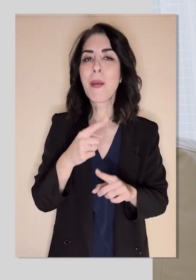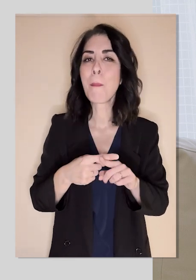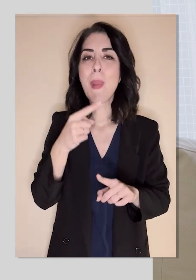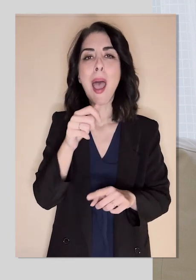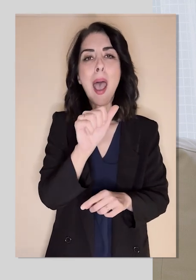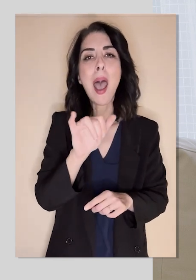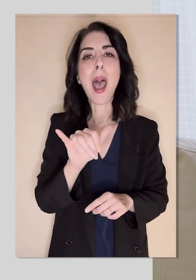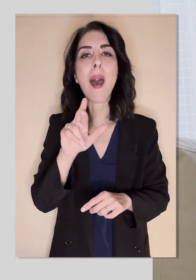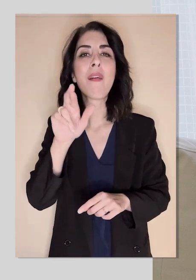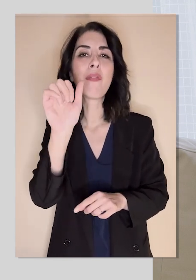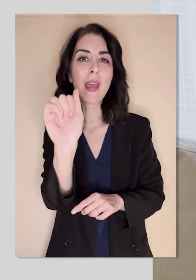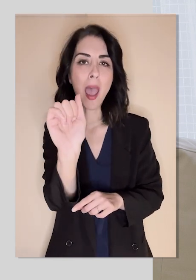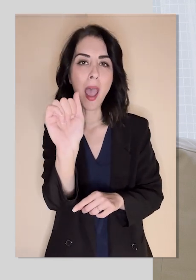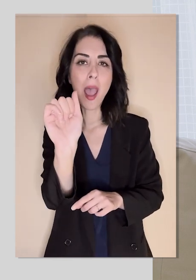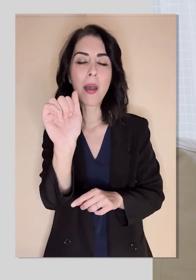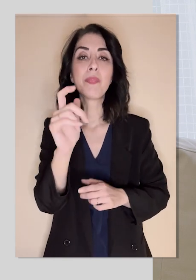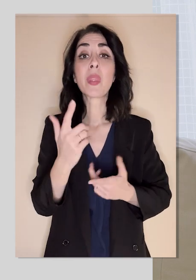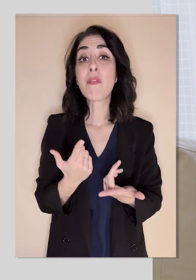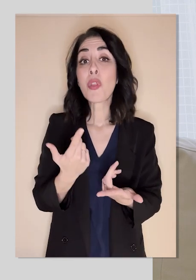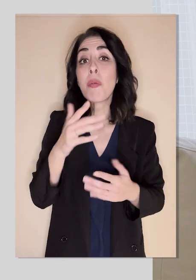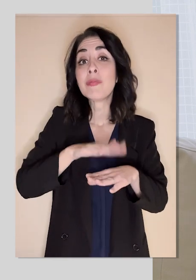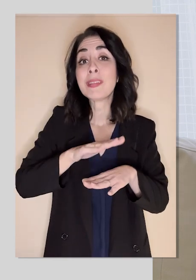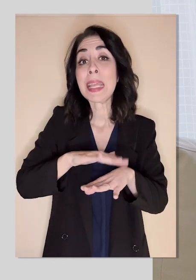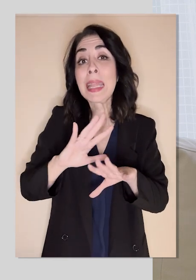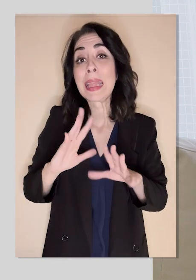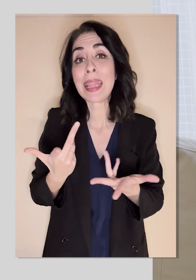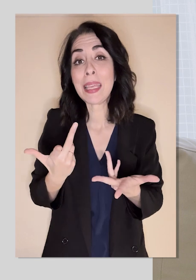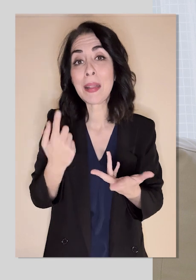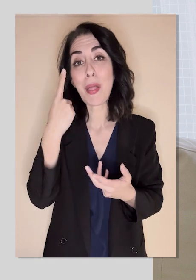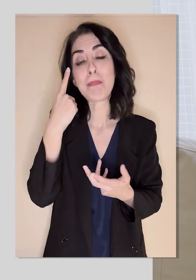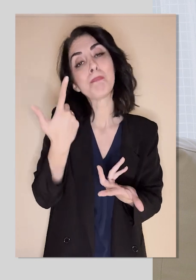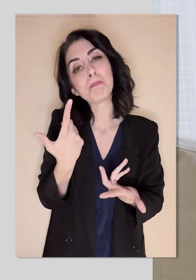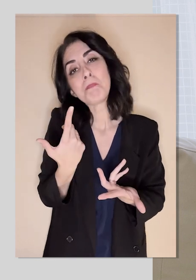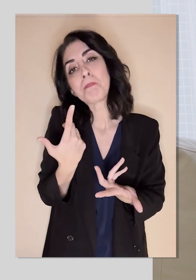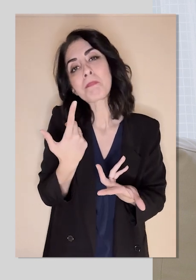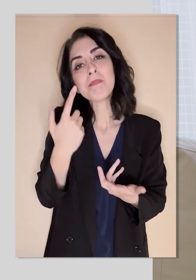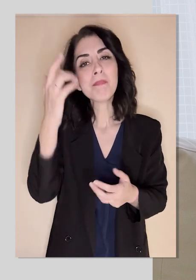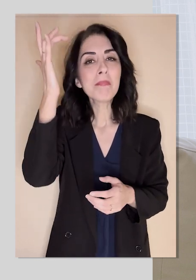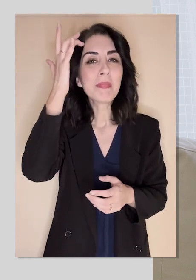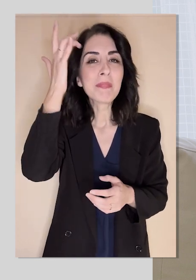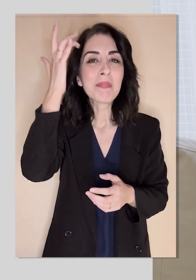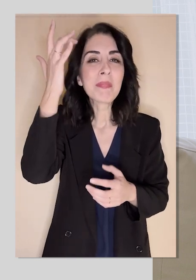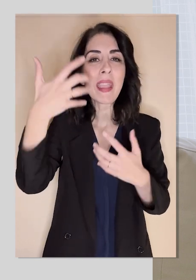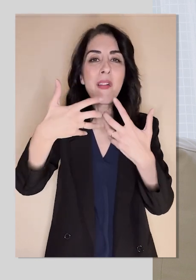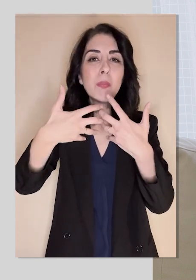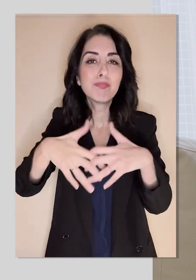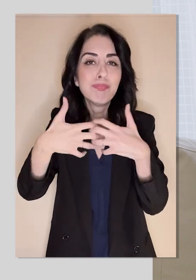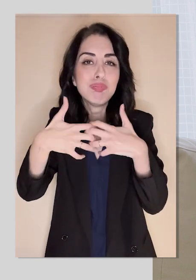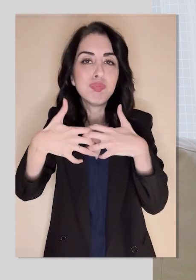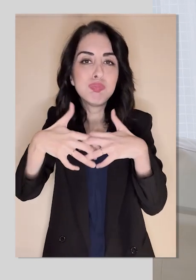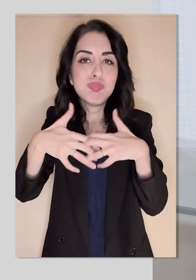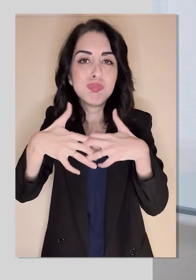migraine. What causes that? Some sort of hyper excitability in the brain, but we don't know the cause.